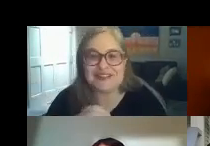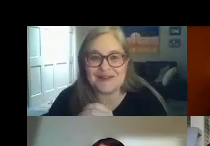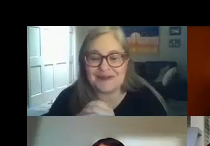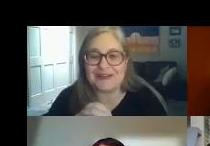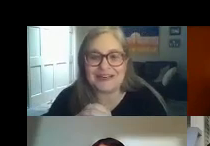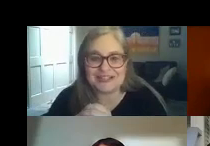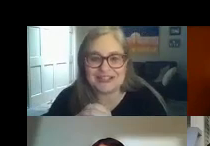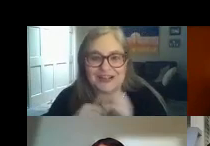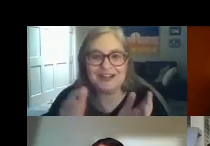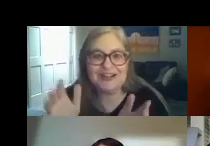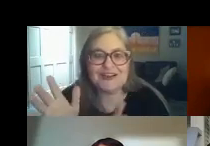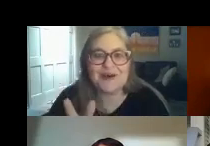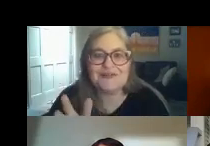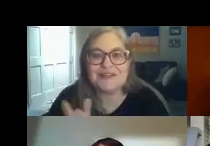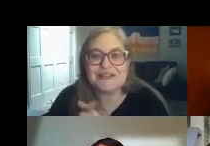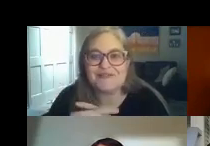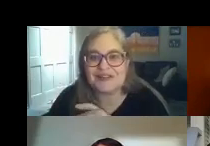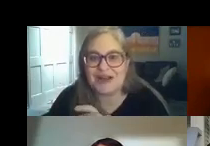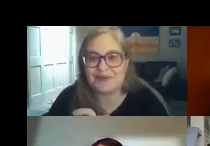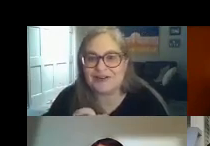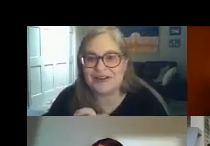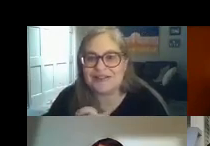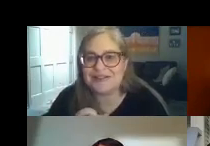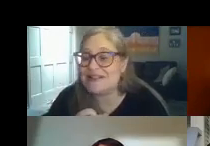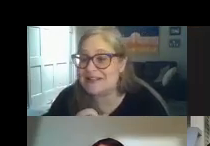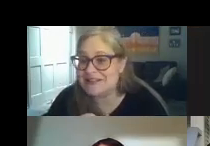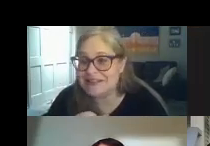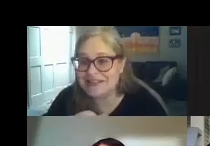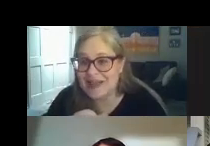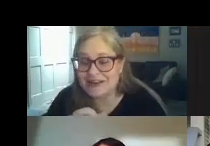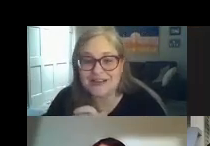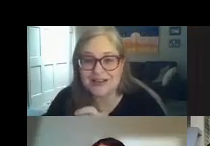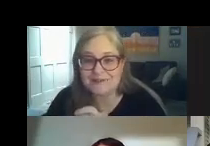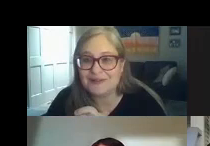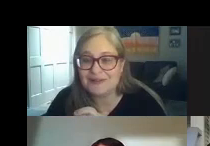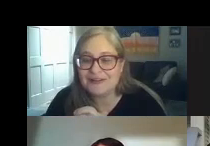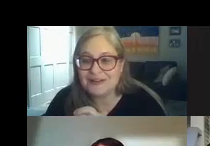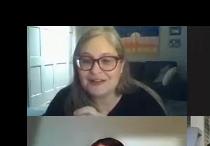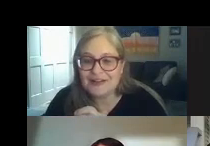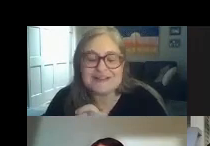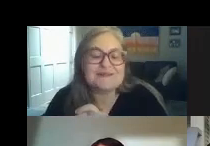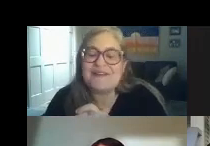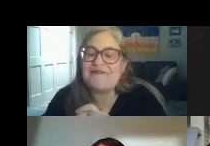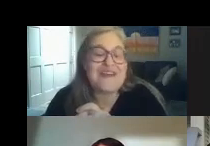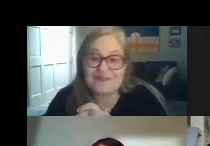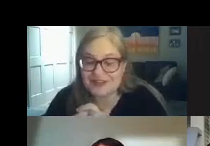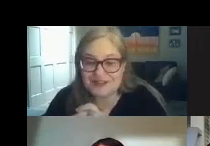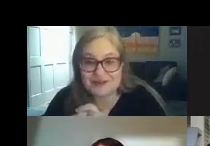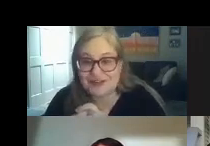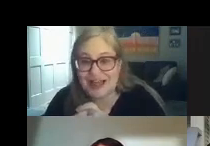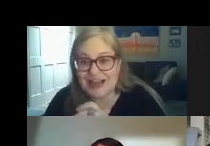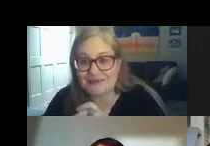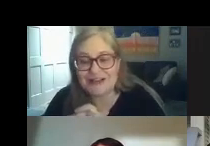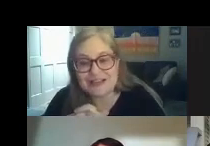to cheryl's comment about an agenda compose a list of your top priorities and send it to the team ahead of time this is my favorite